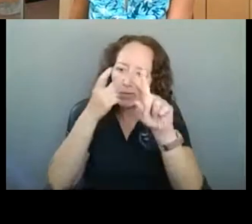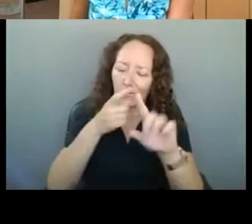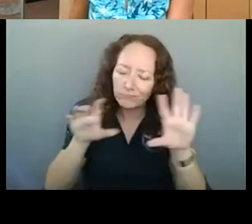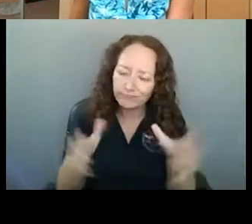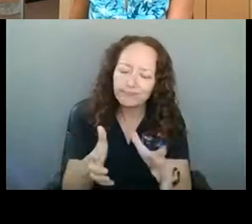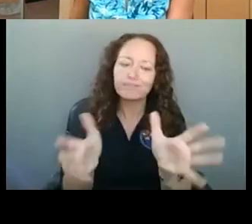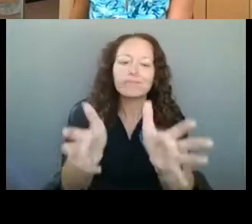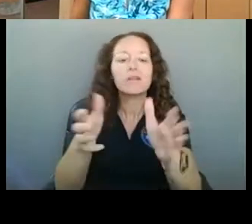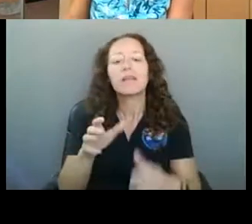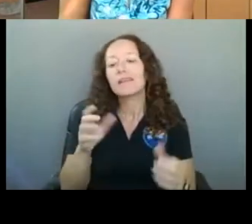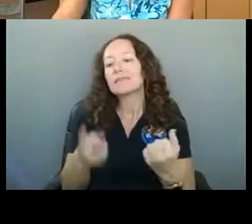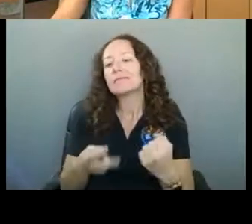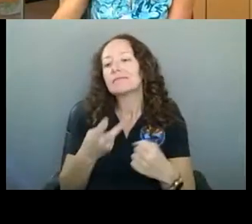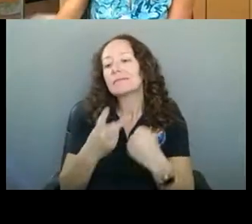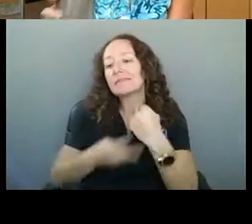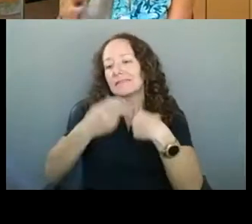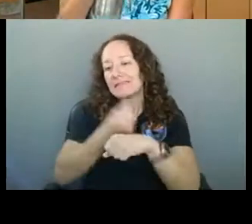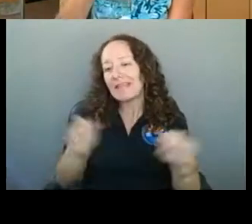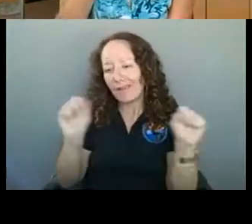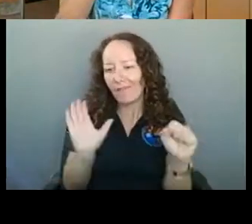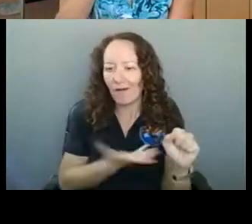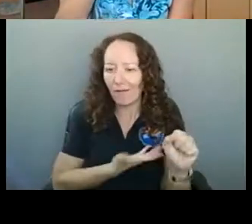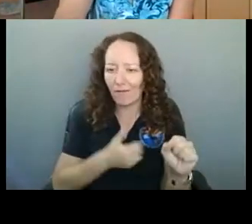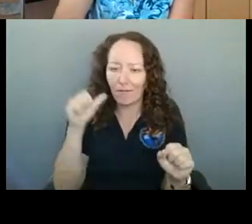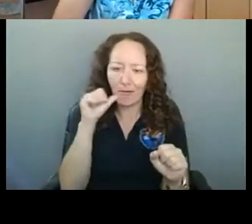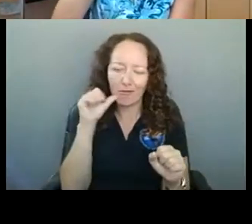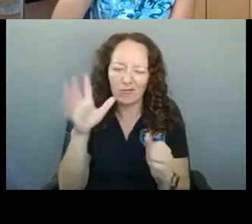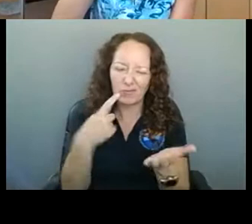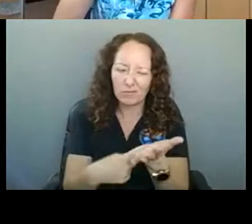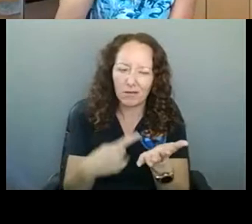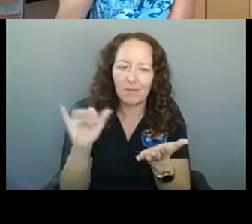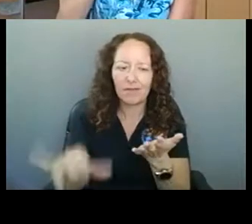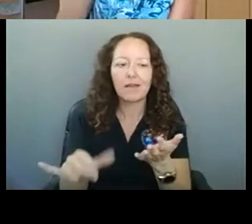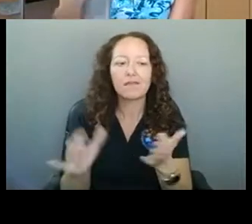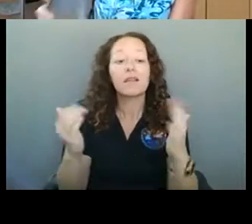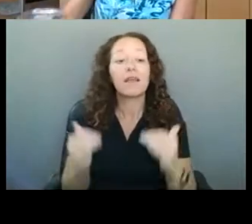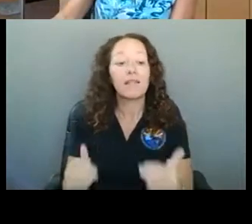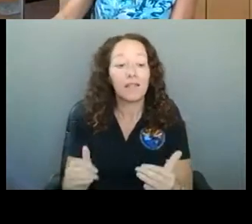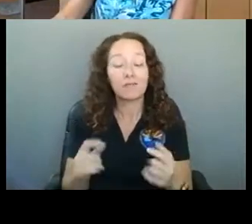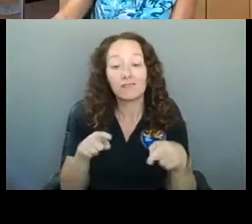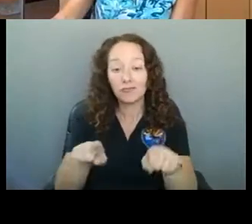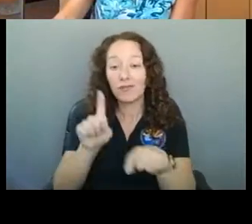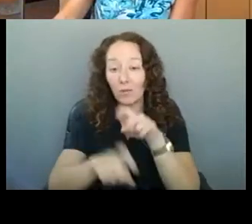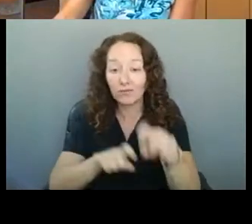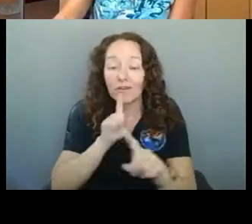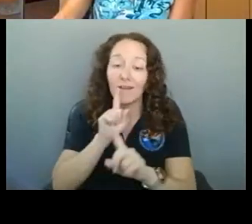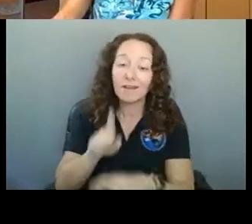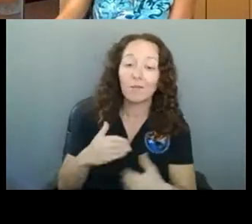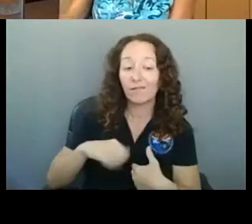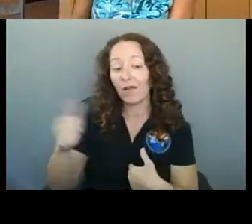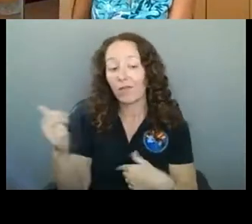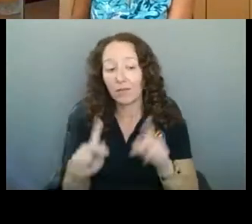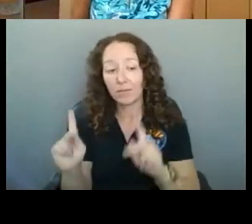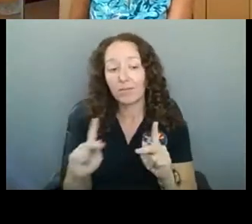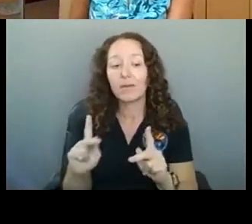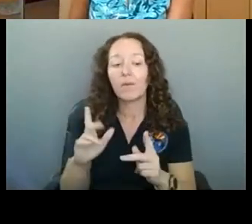additional resource persons on the call today who will be available towards the end for the Q&A. City Manager Michael Lamar will